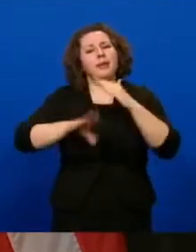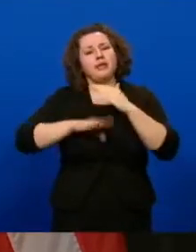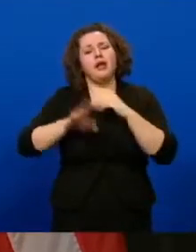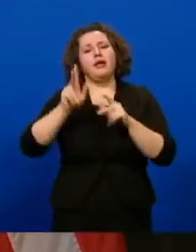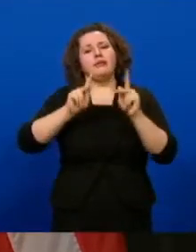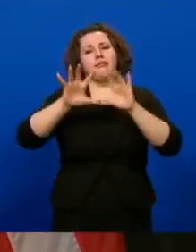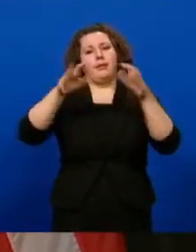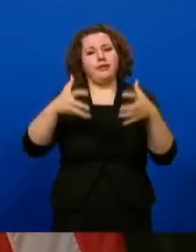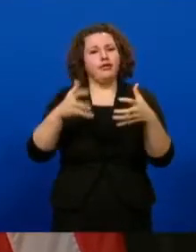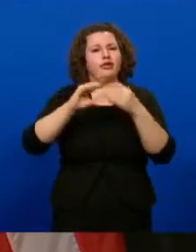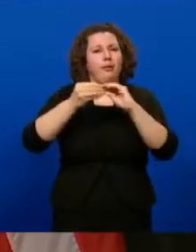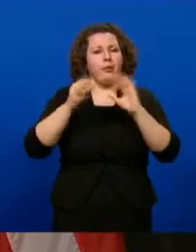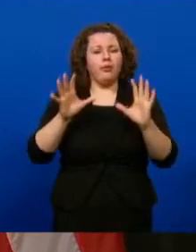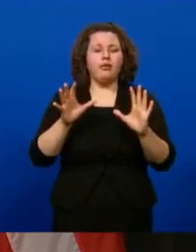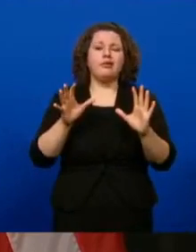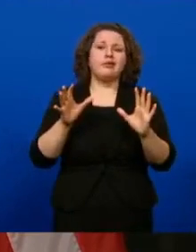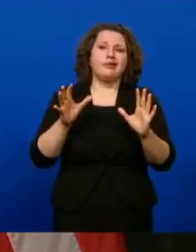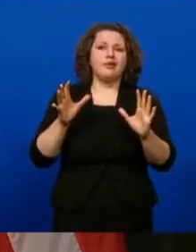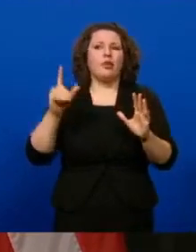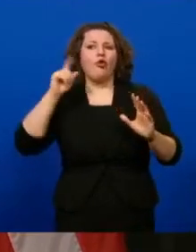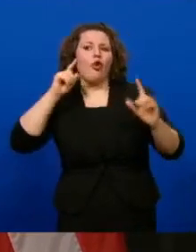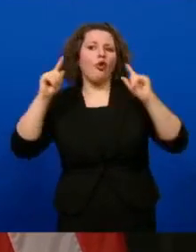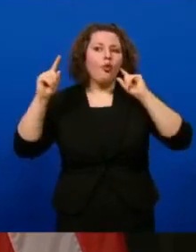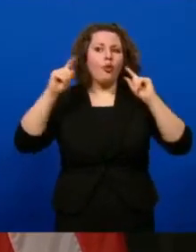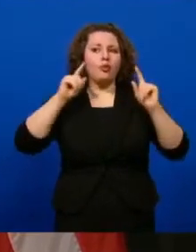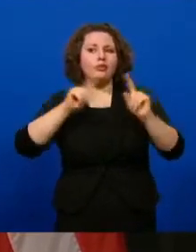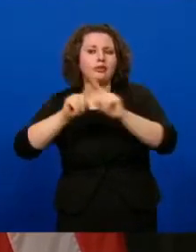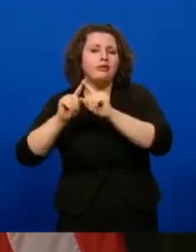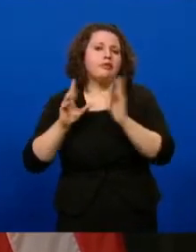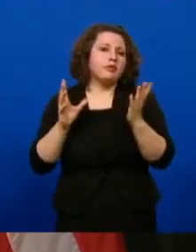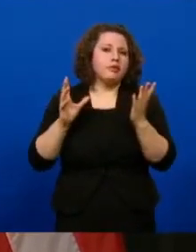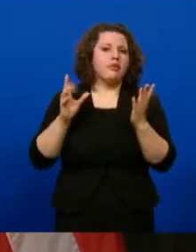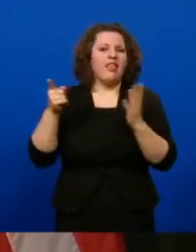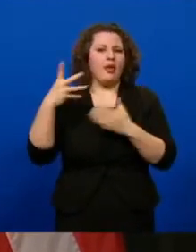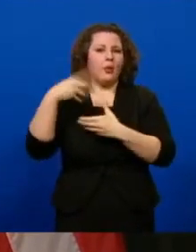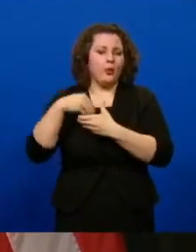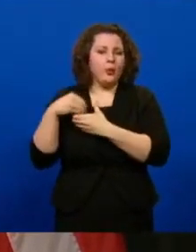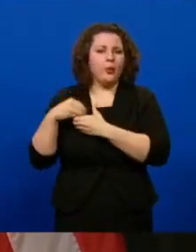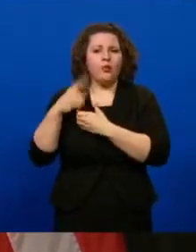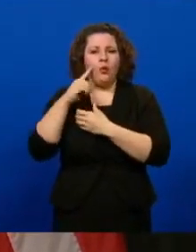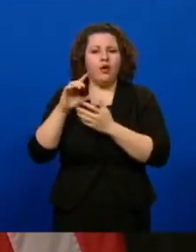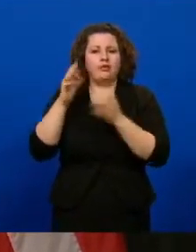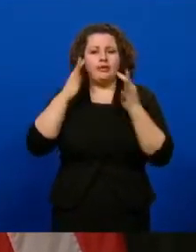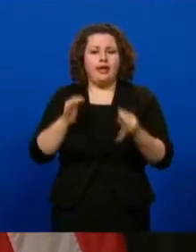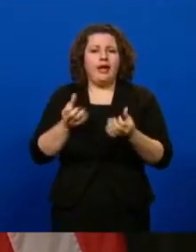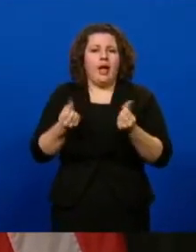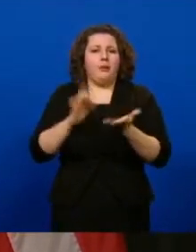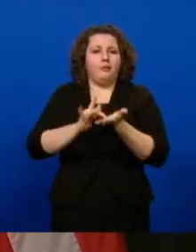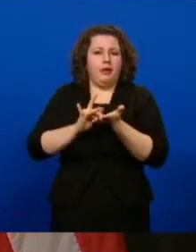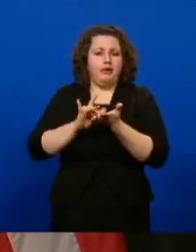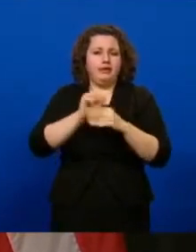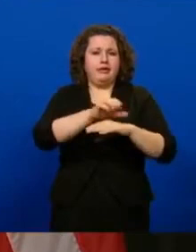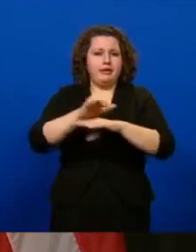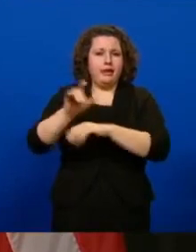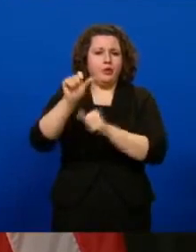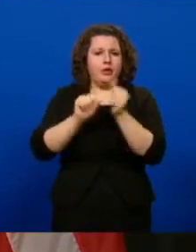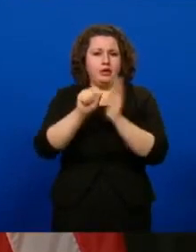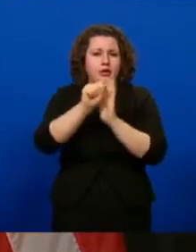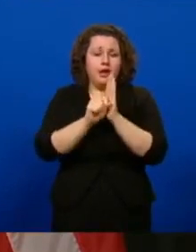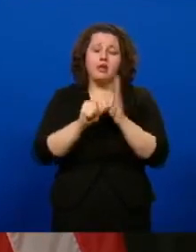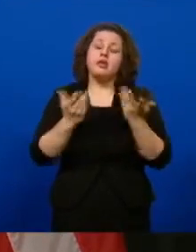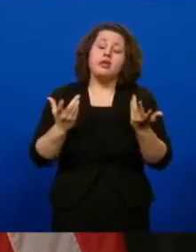different things that are being considered when they're allocating the doses to the various states.